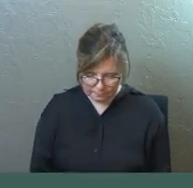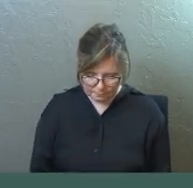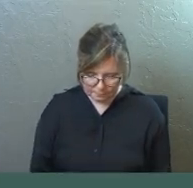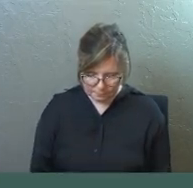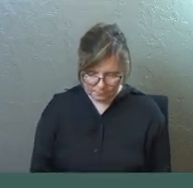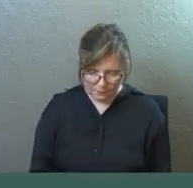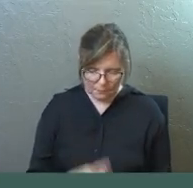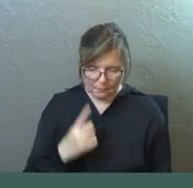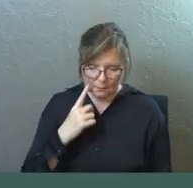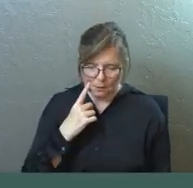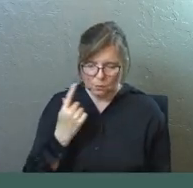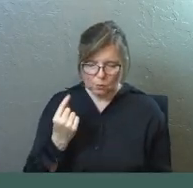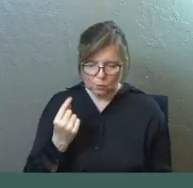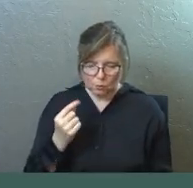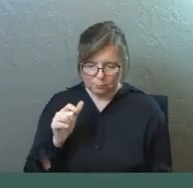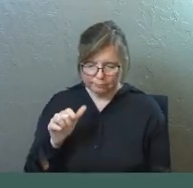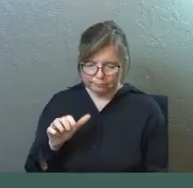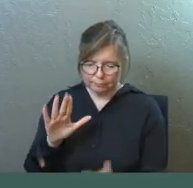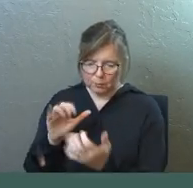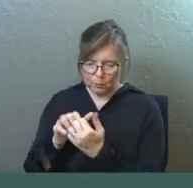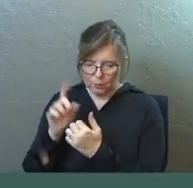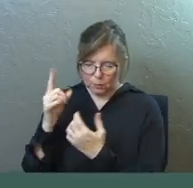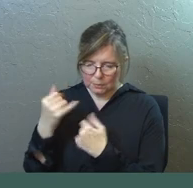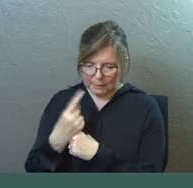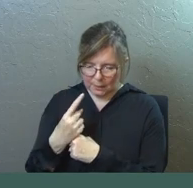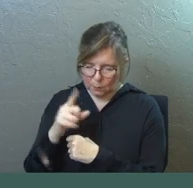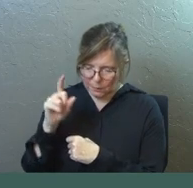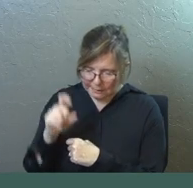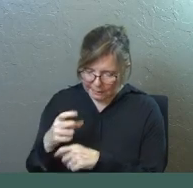To do the business that we need to do today with you, God.